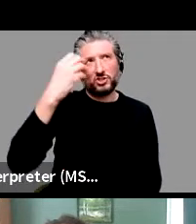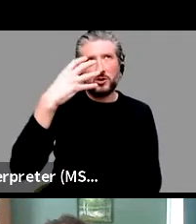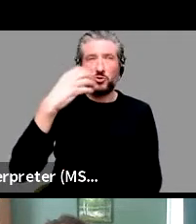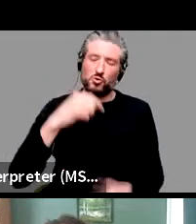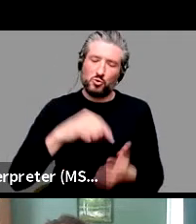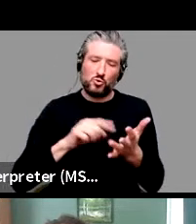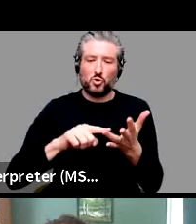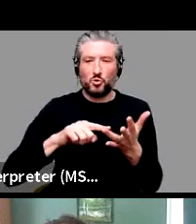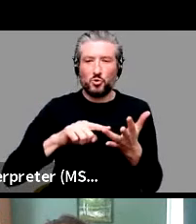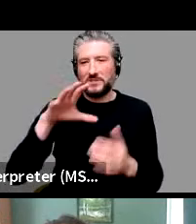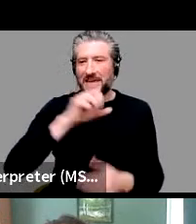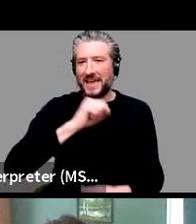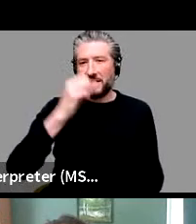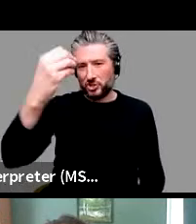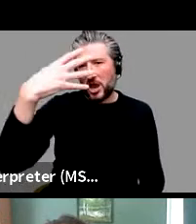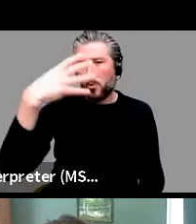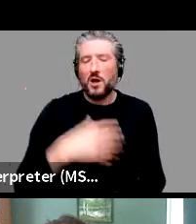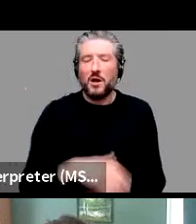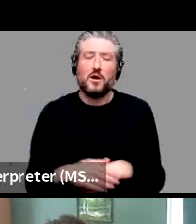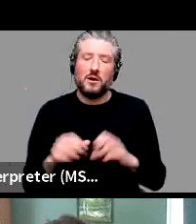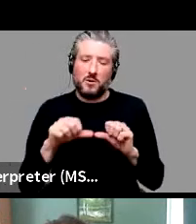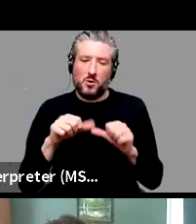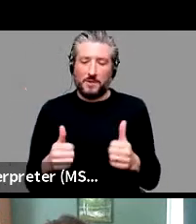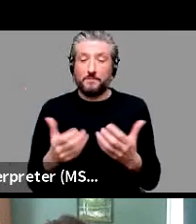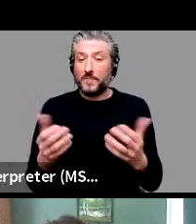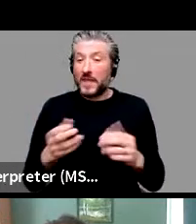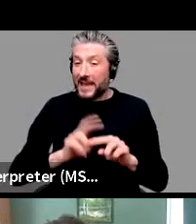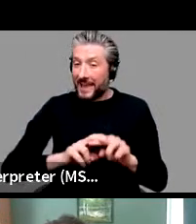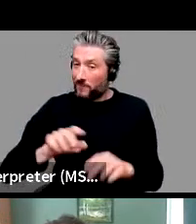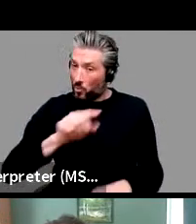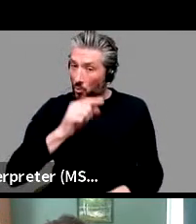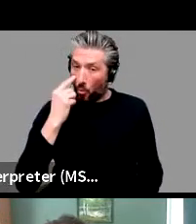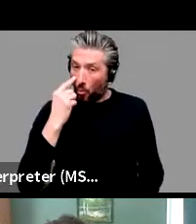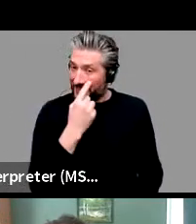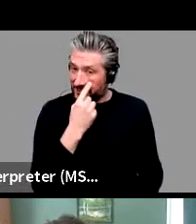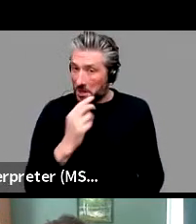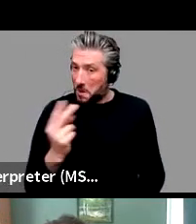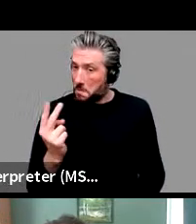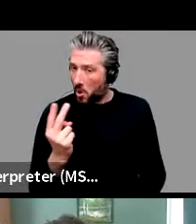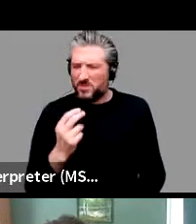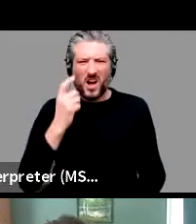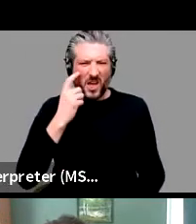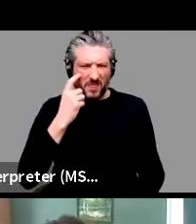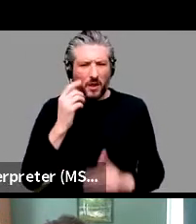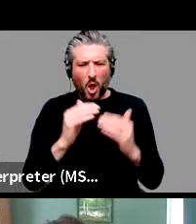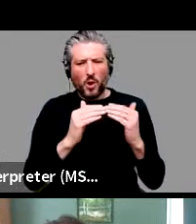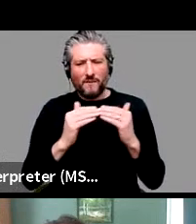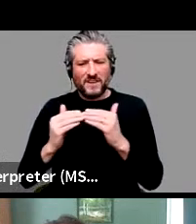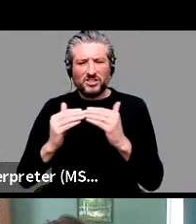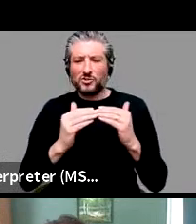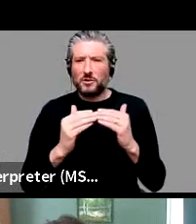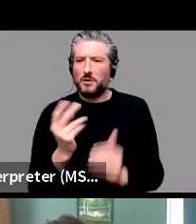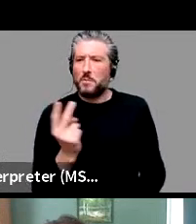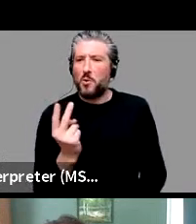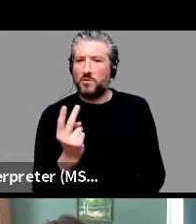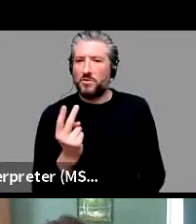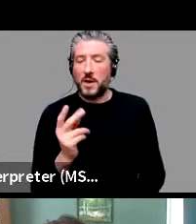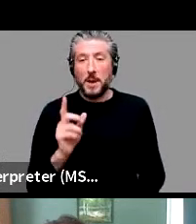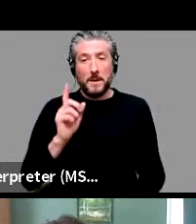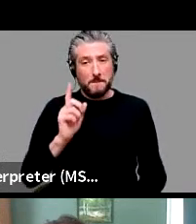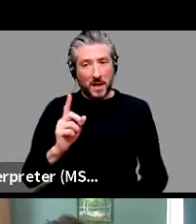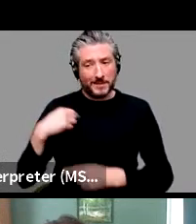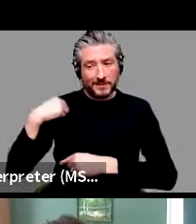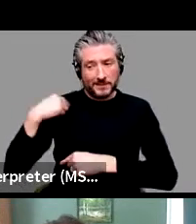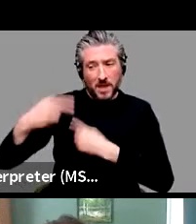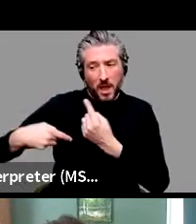Well, you if you witness both you, you, you know, then both can be somewhat conventional, but I would say over time they are going to have differences and